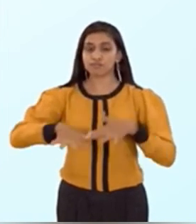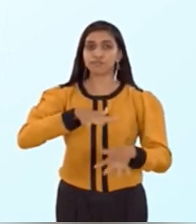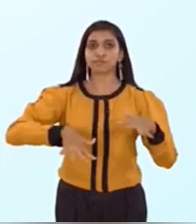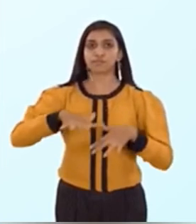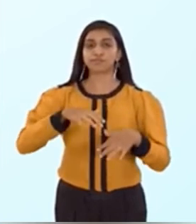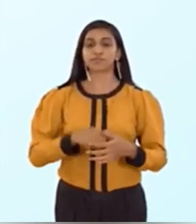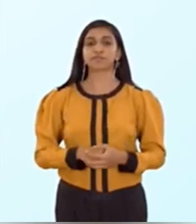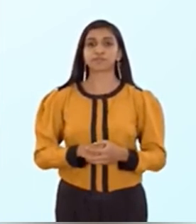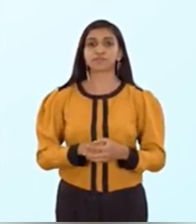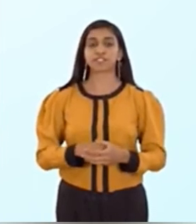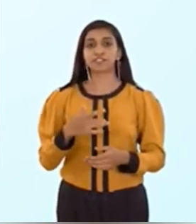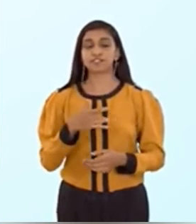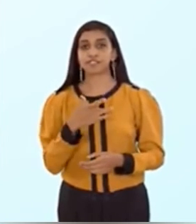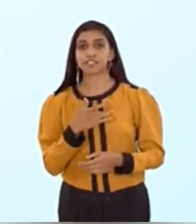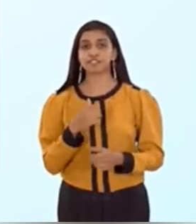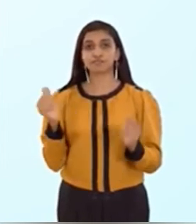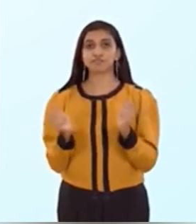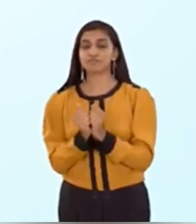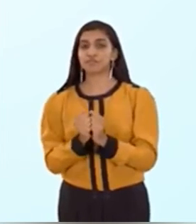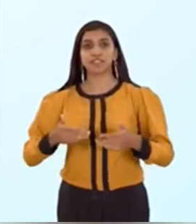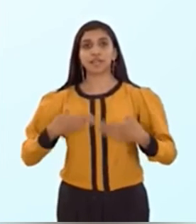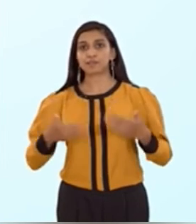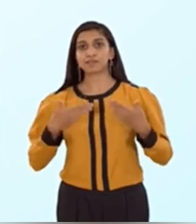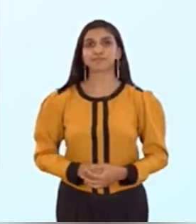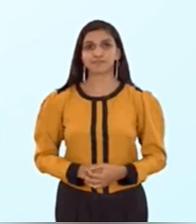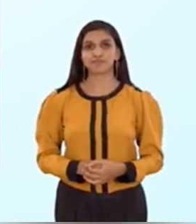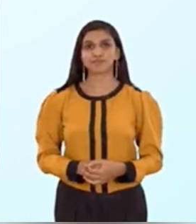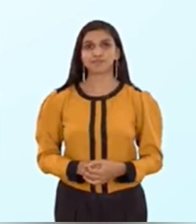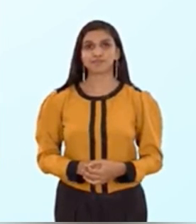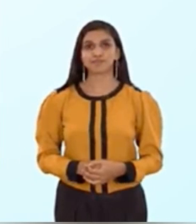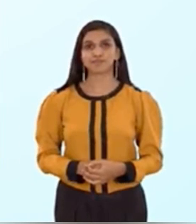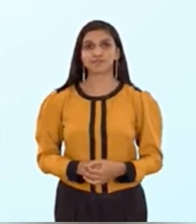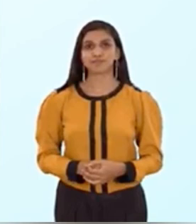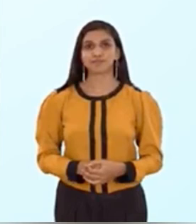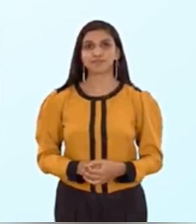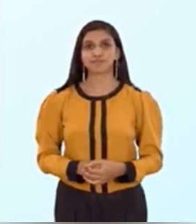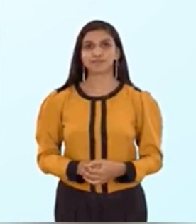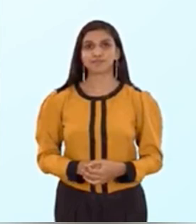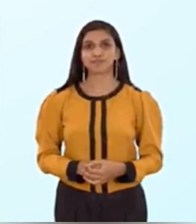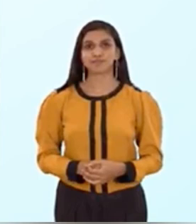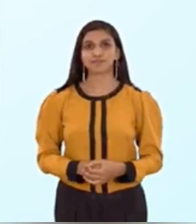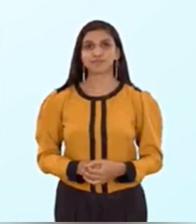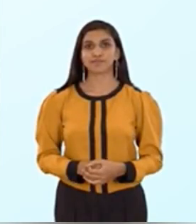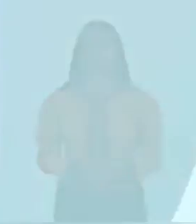I am again thankful to ATF for organizing such awards and it feels great to be a part of this. Thank you.